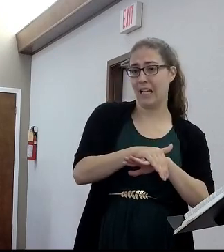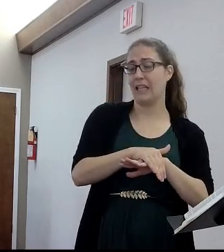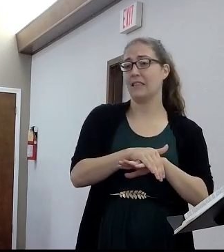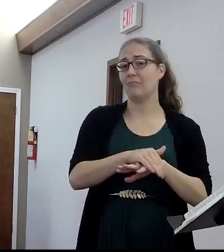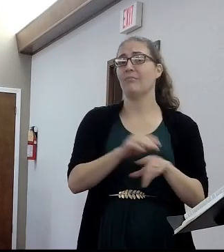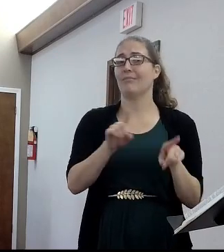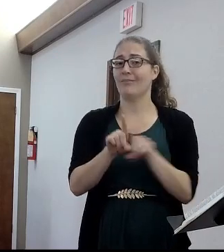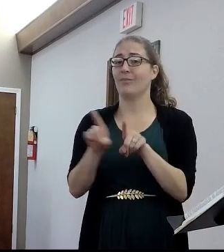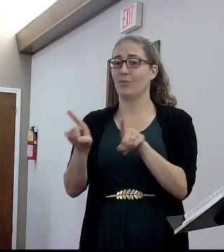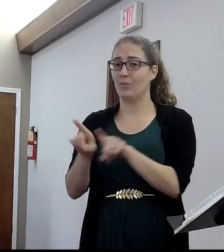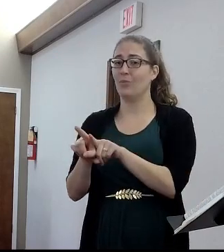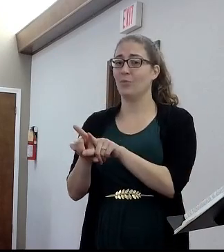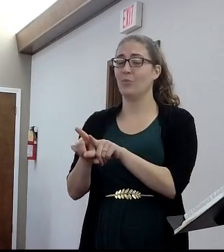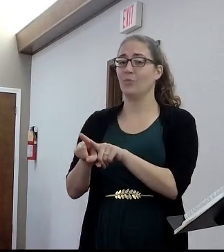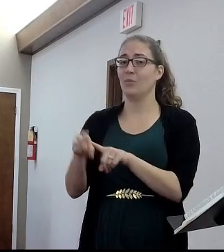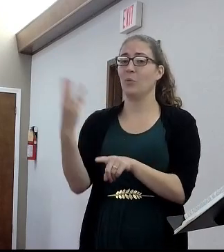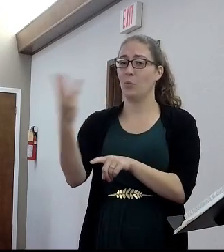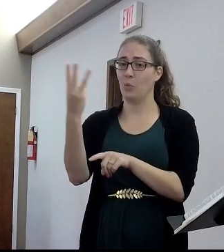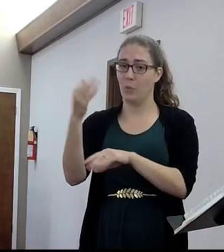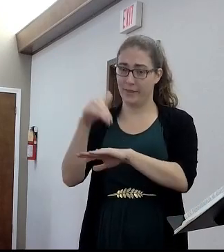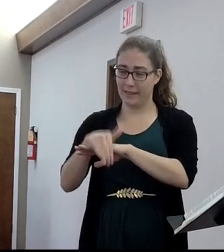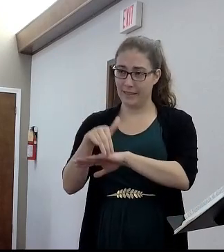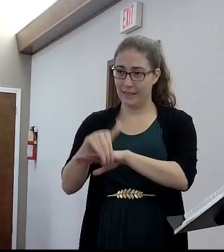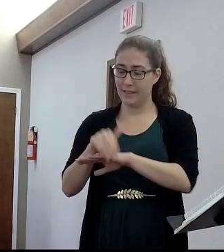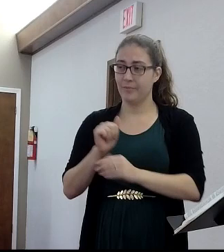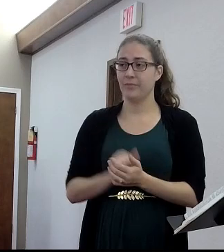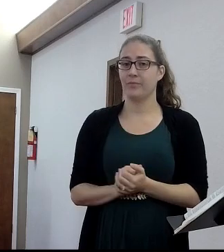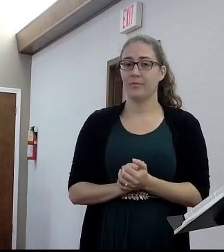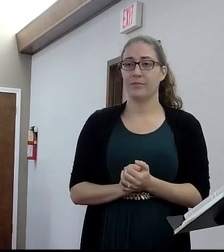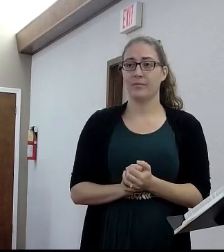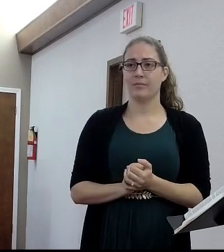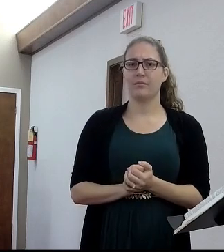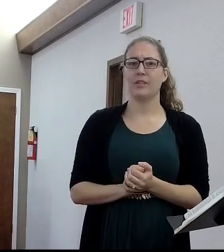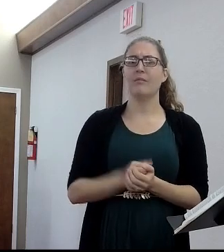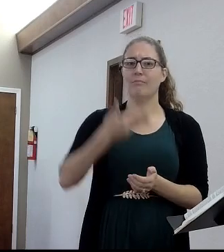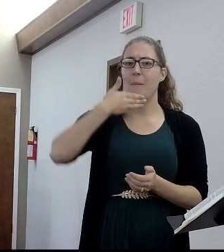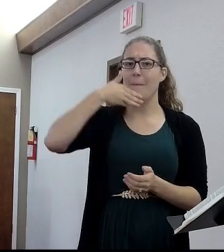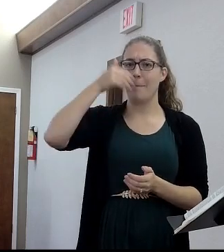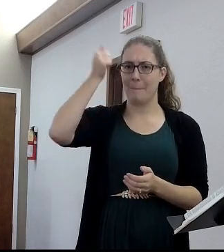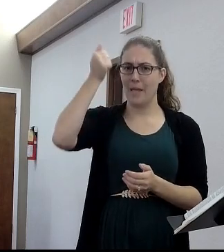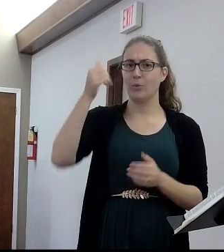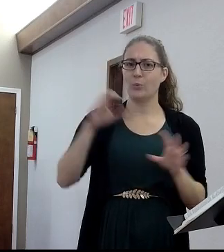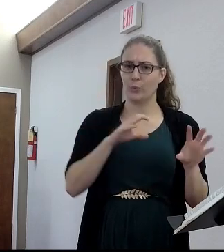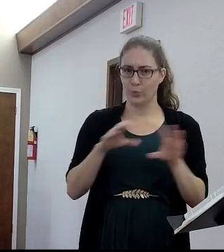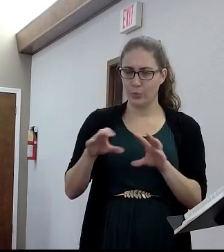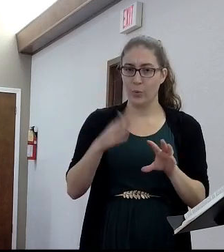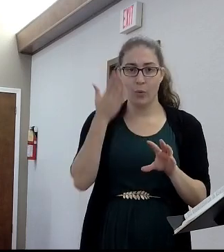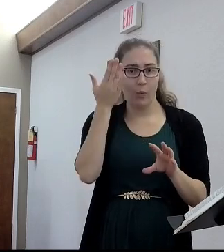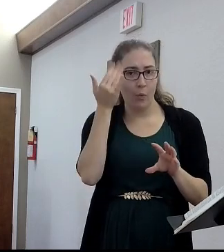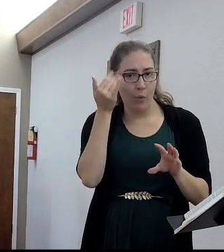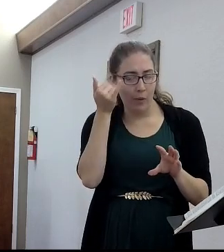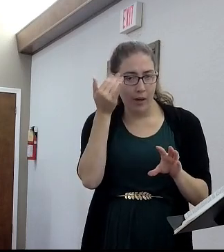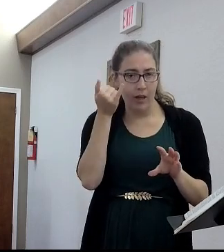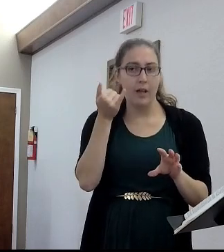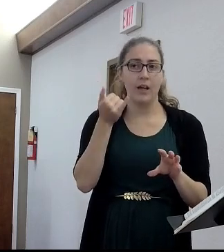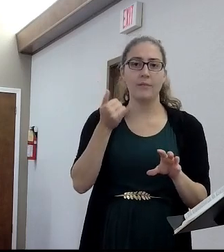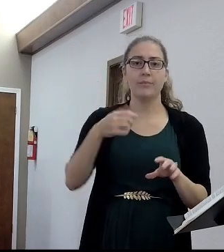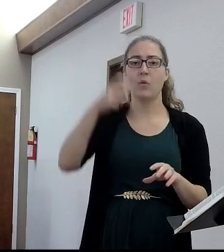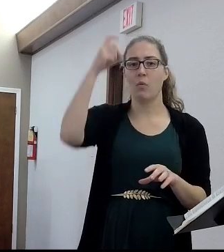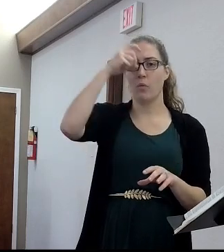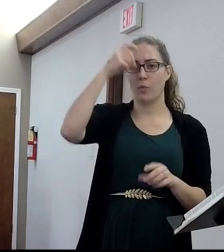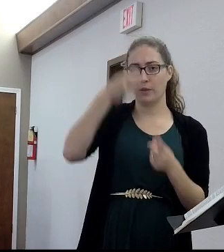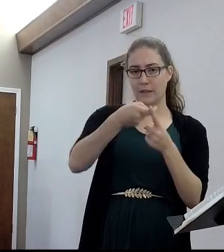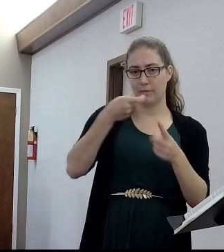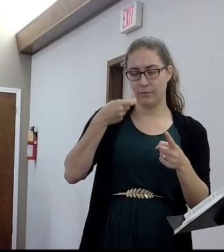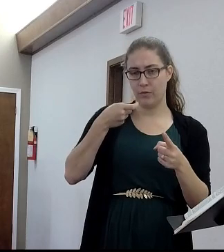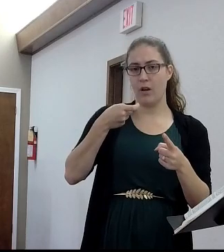that will ever happen in your life is you'll understand Proverbs. That's where wisdom comes from, and just an incredible thing.